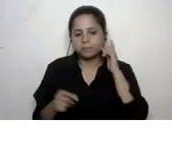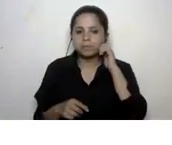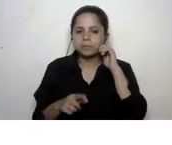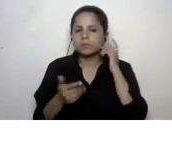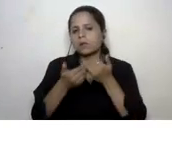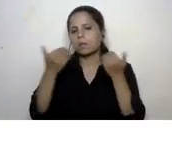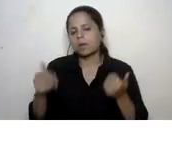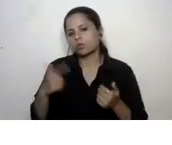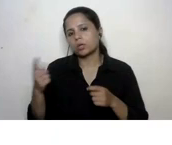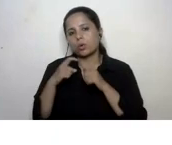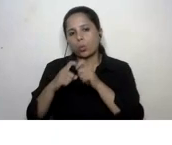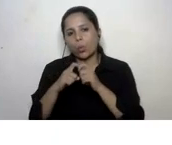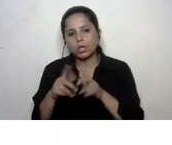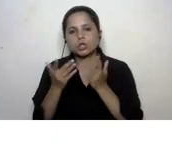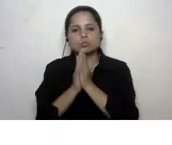questions in the book